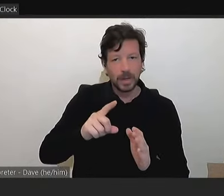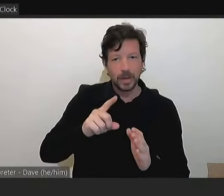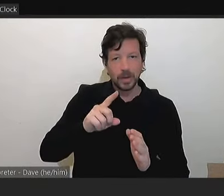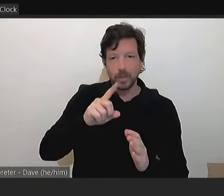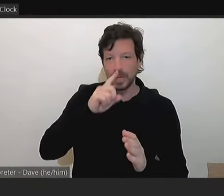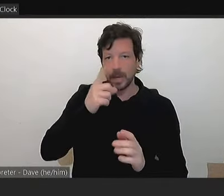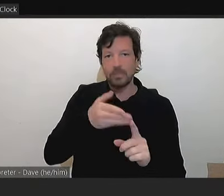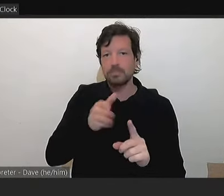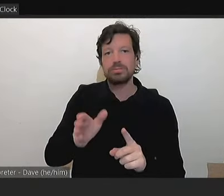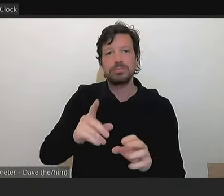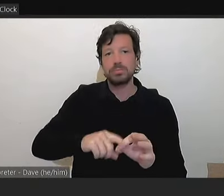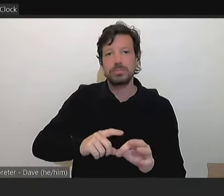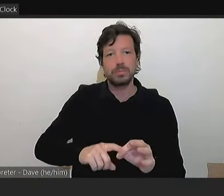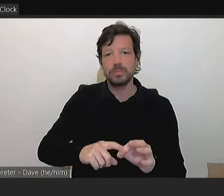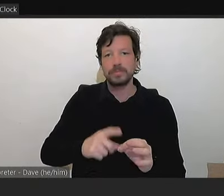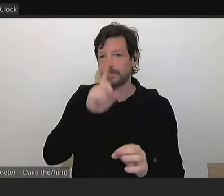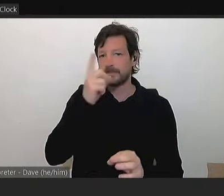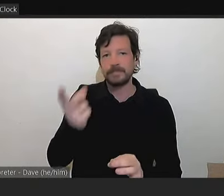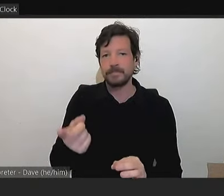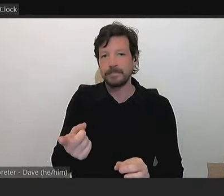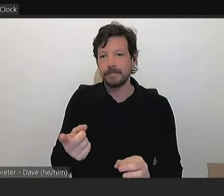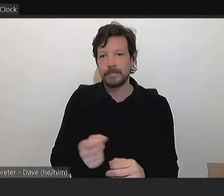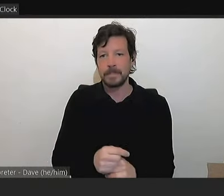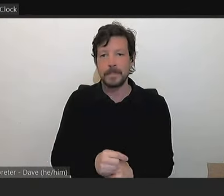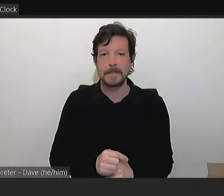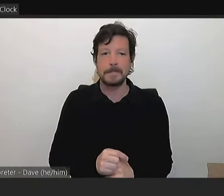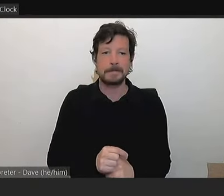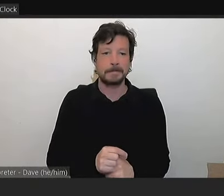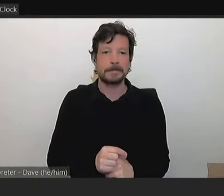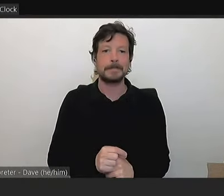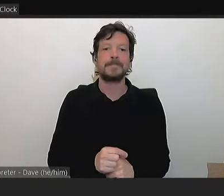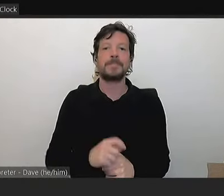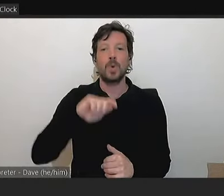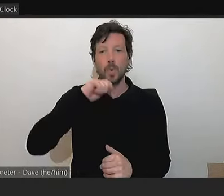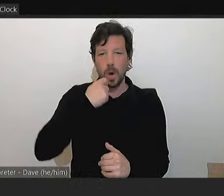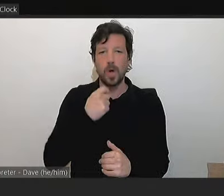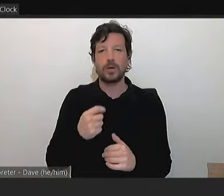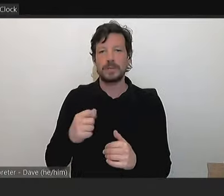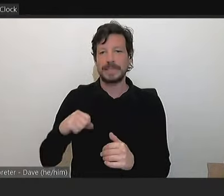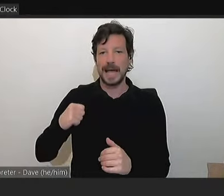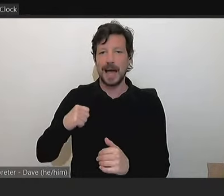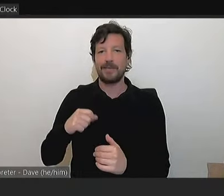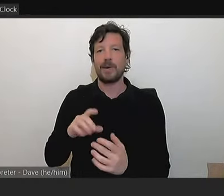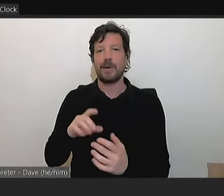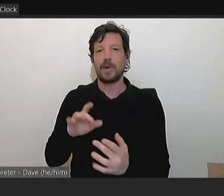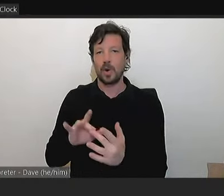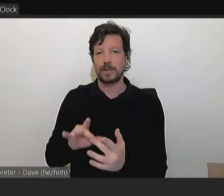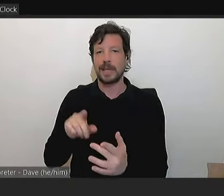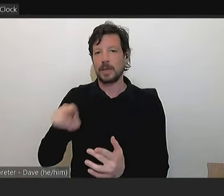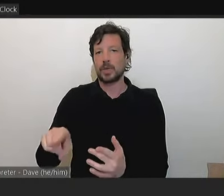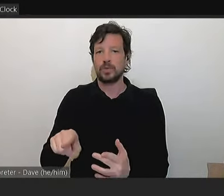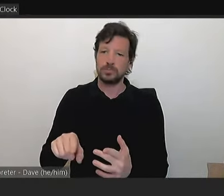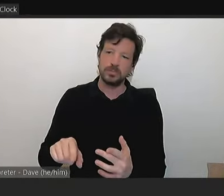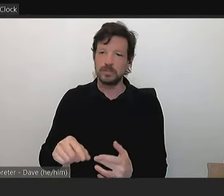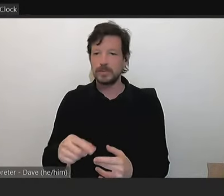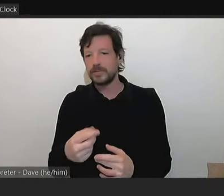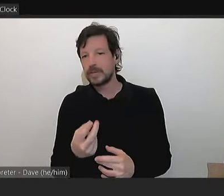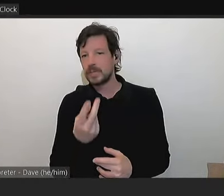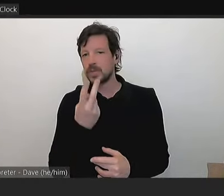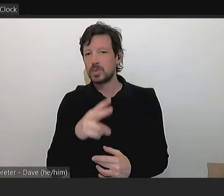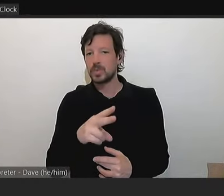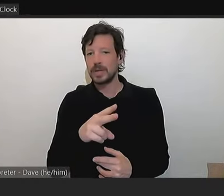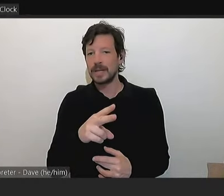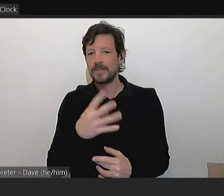asking at this point in time. So, I'll get one of our officers to contact you within the next 20, 48 hours. Is that okay?